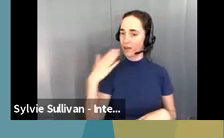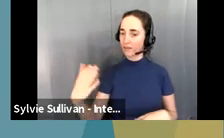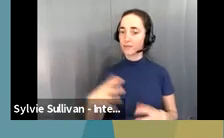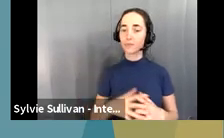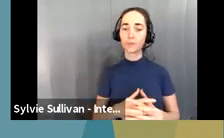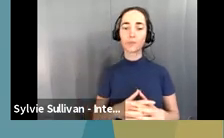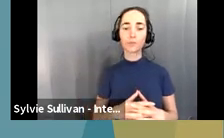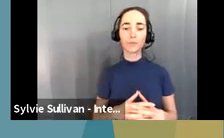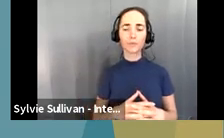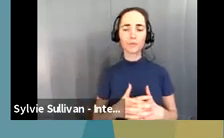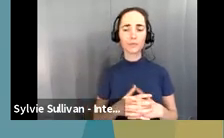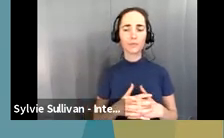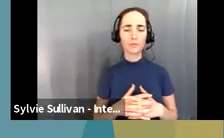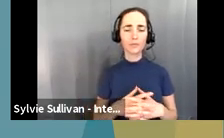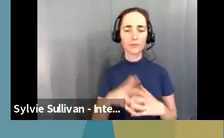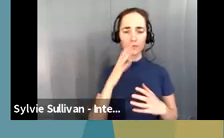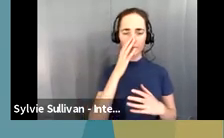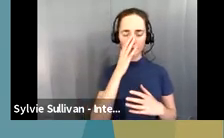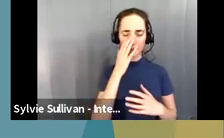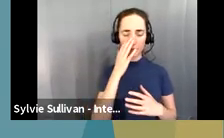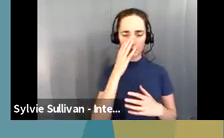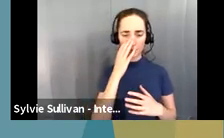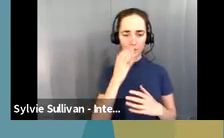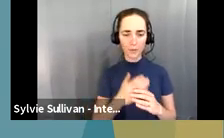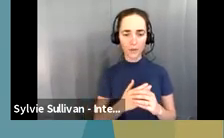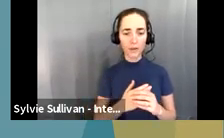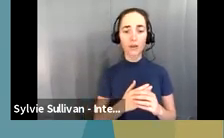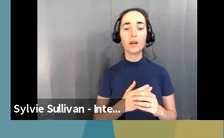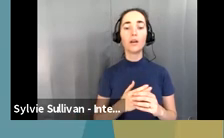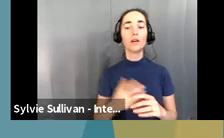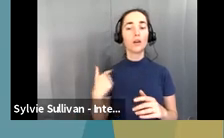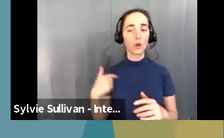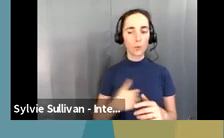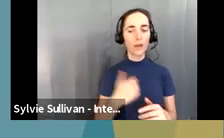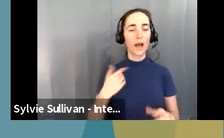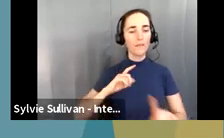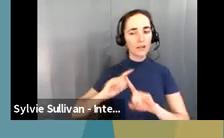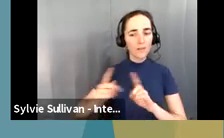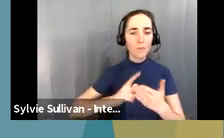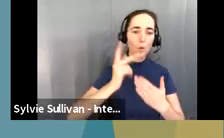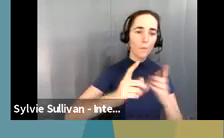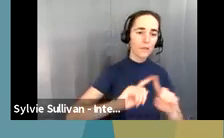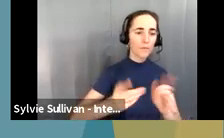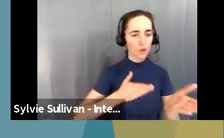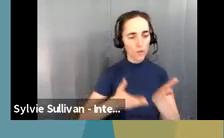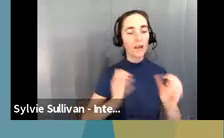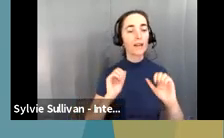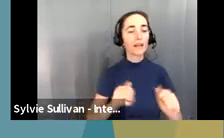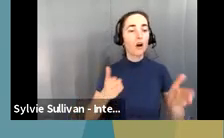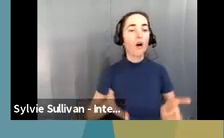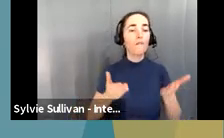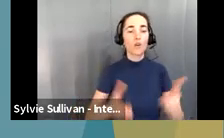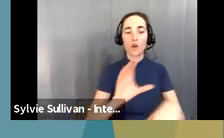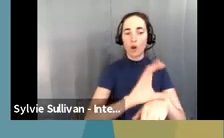so, um, we have, we have programming and services and can offer consultation to